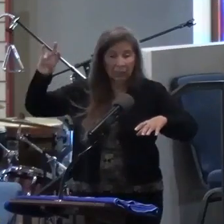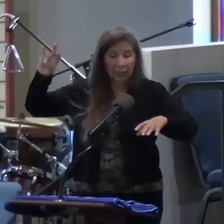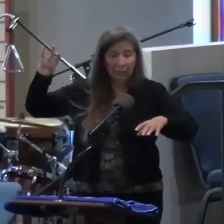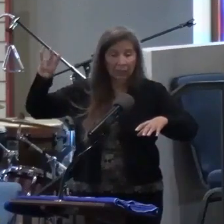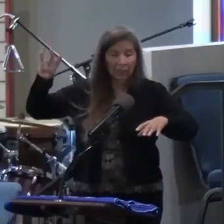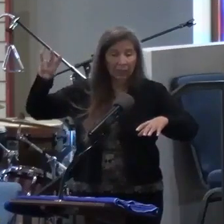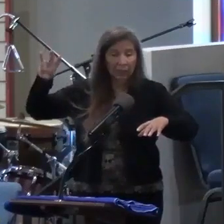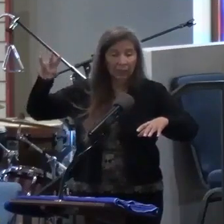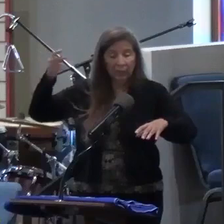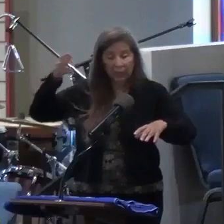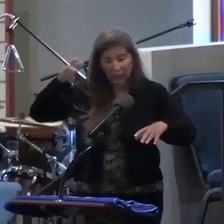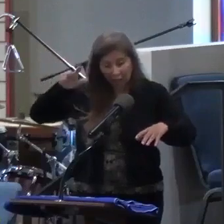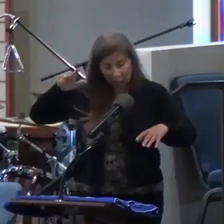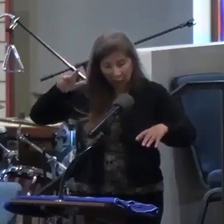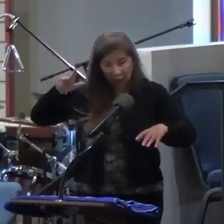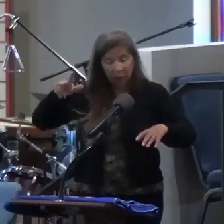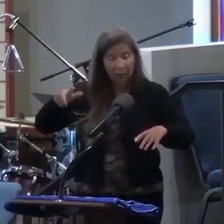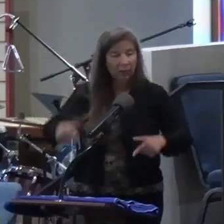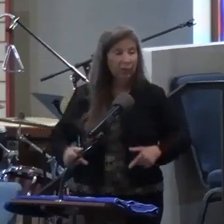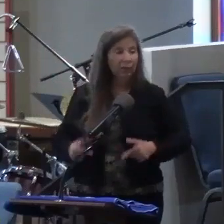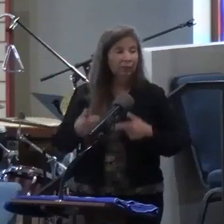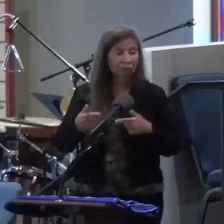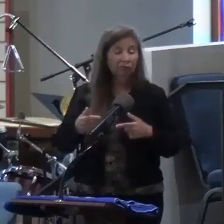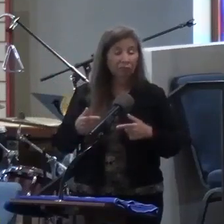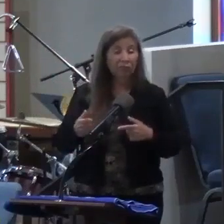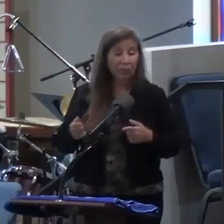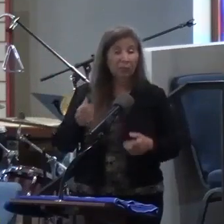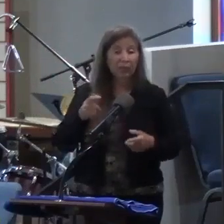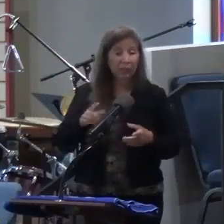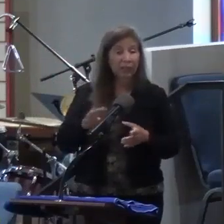You can certainly understand how that would build a connection with somebody, right?